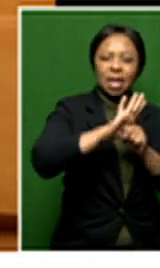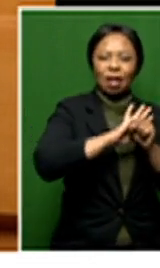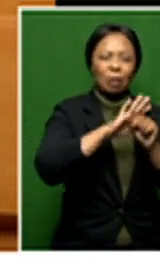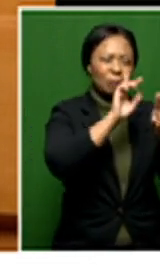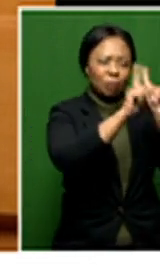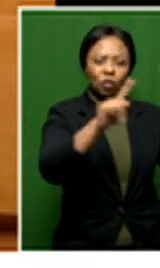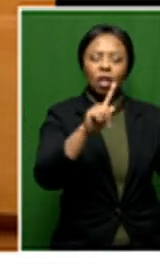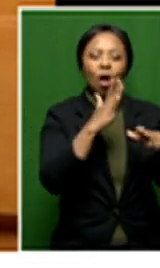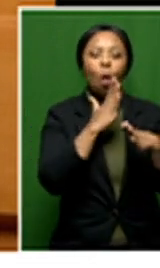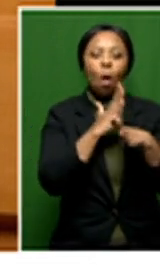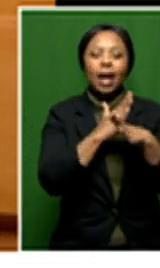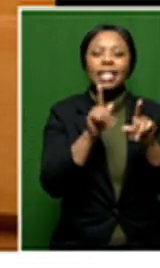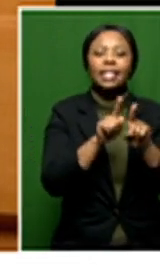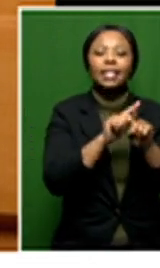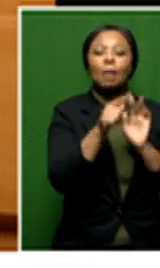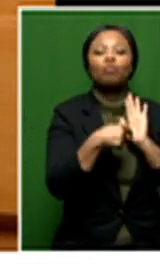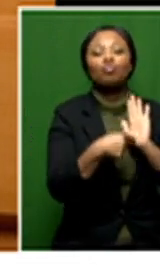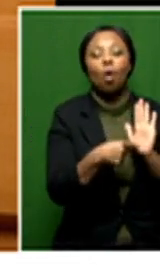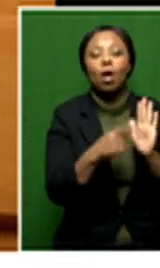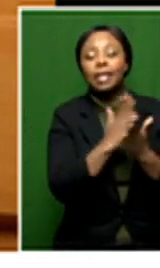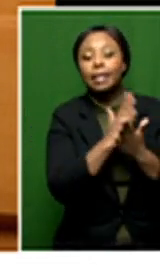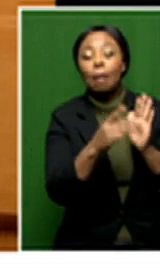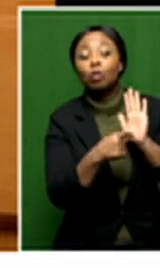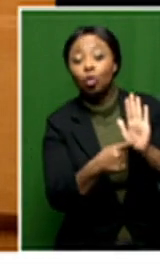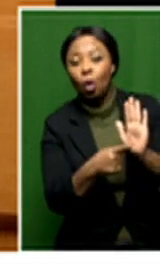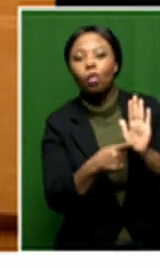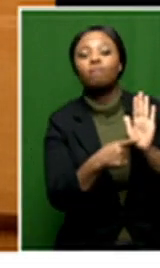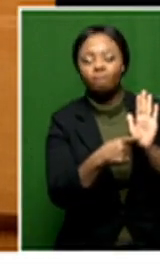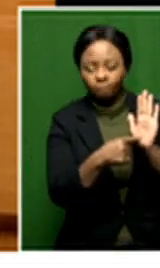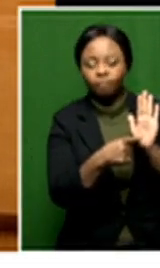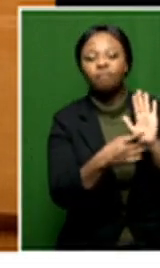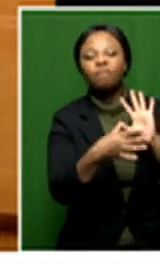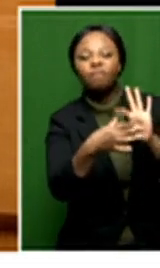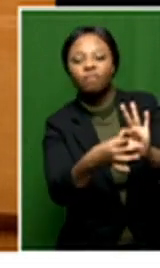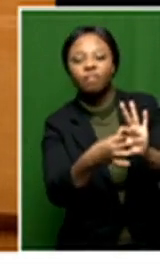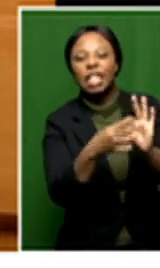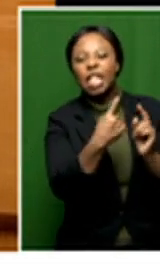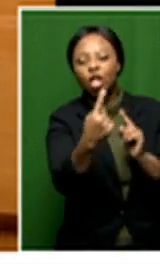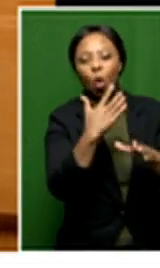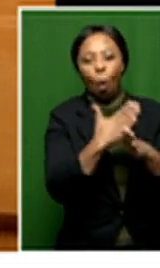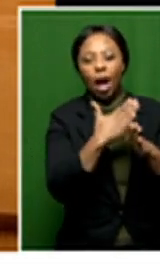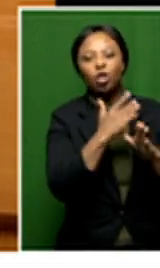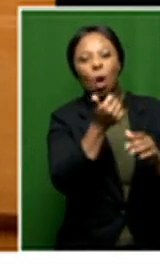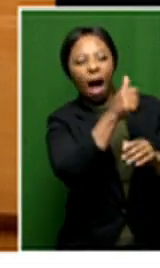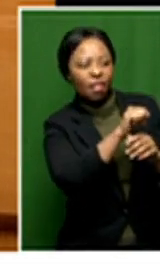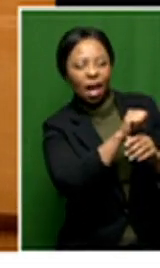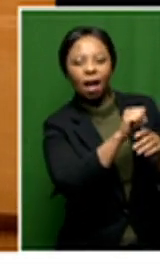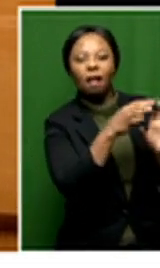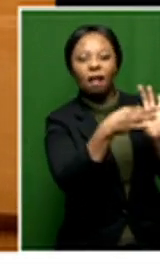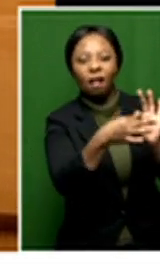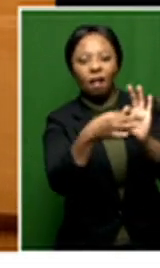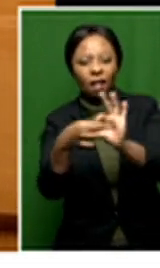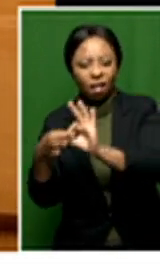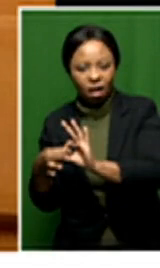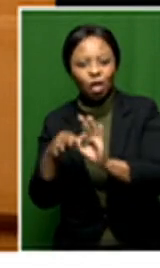work has been part of the same show. And some of the shows deal with that, relating each work to one another. And I think that's a